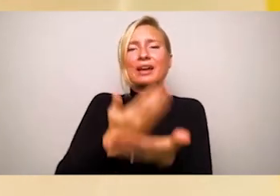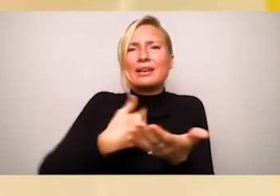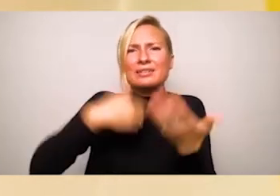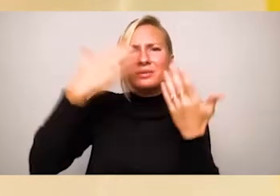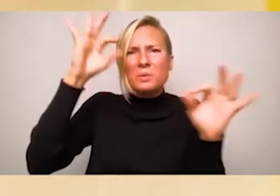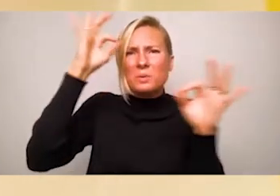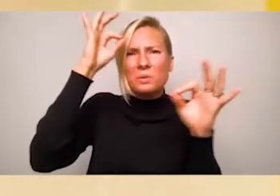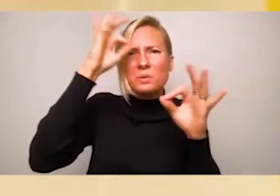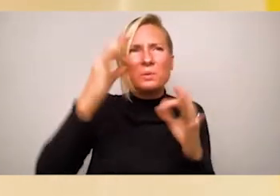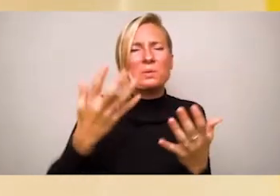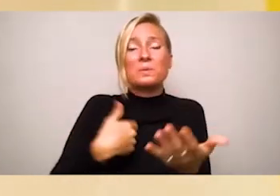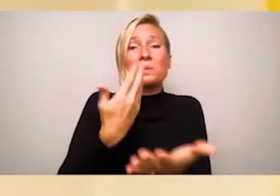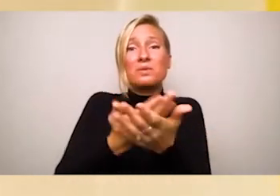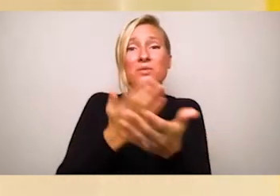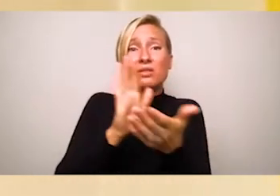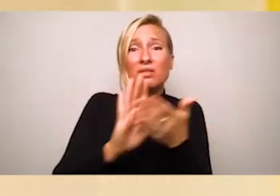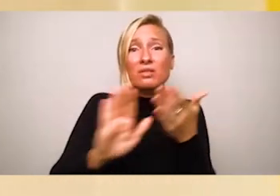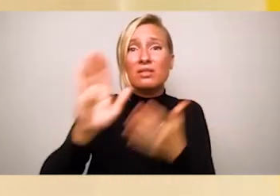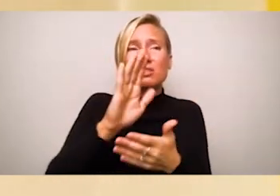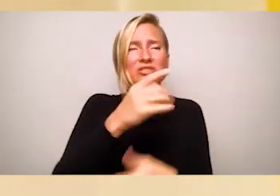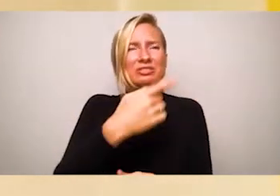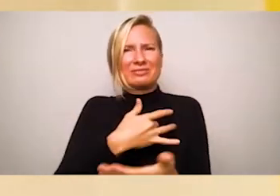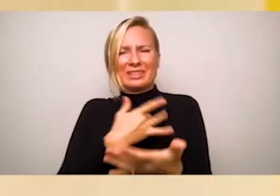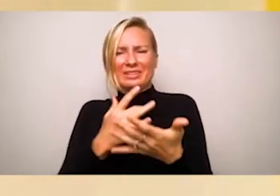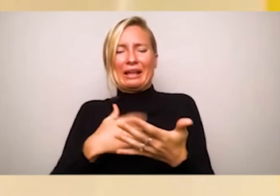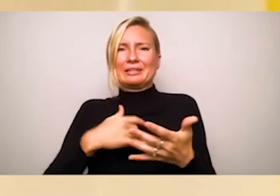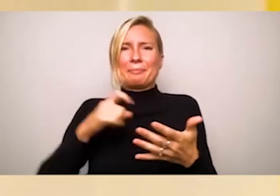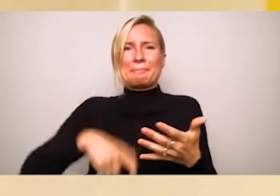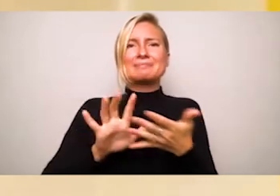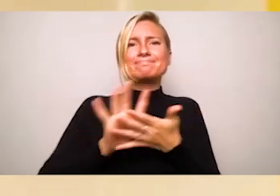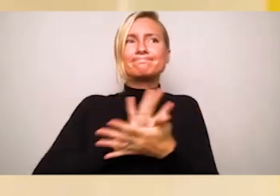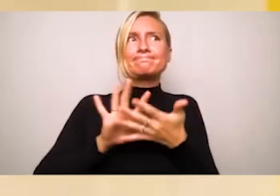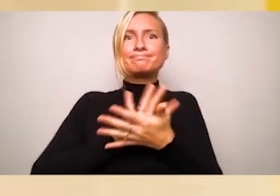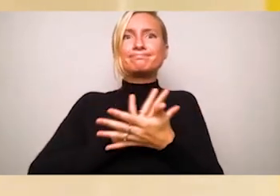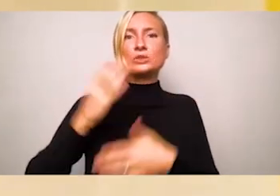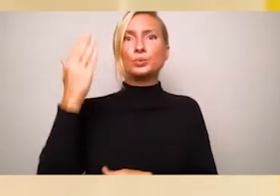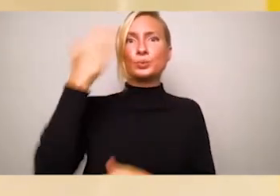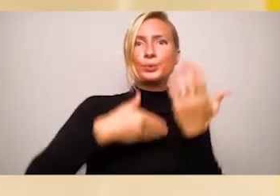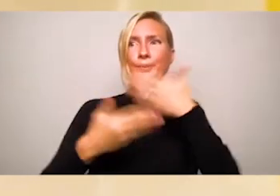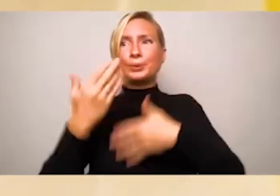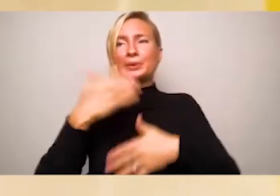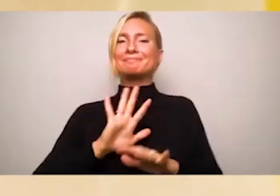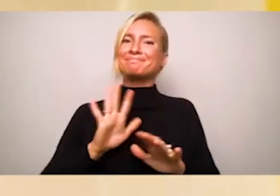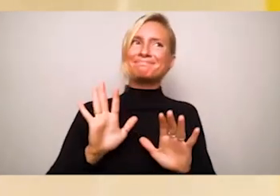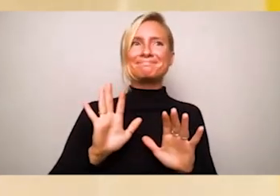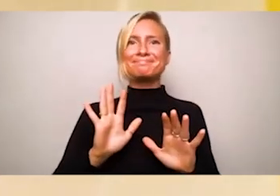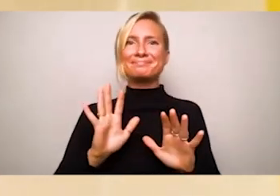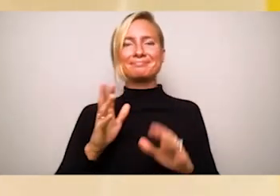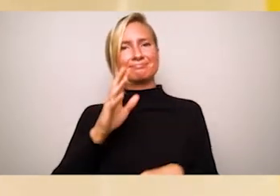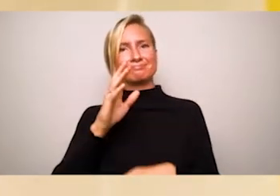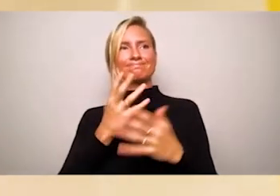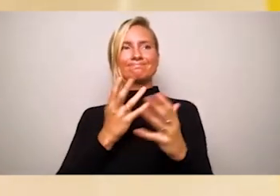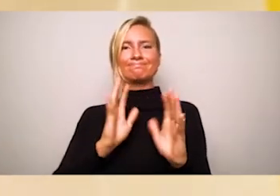history. It is telling that even as I wrote a creative writing thesis about the undocumented,